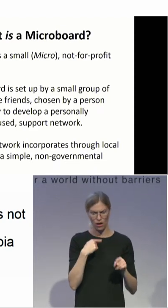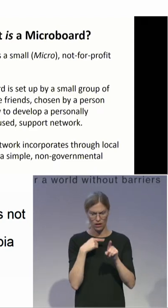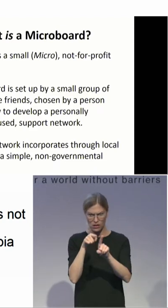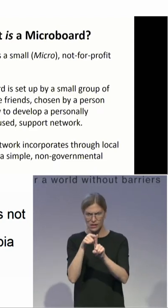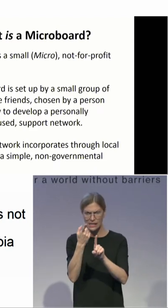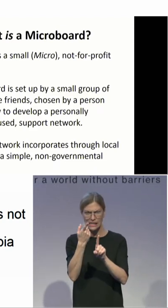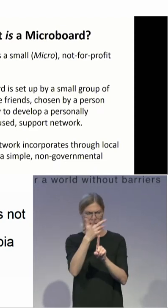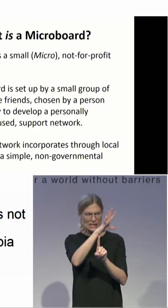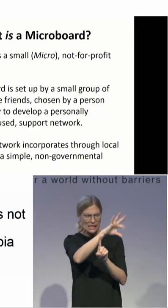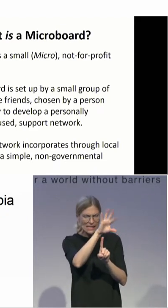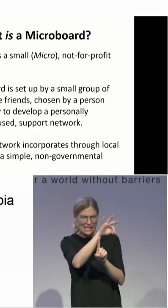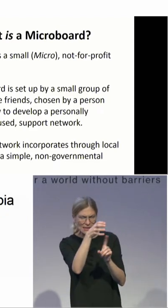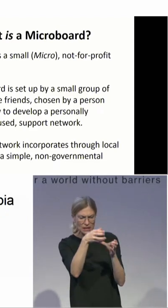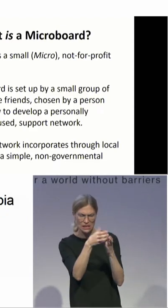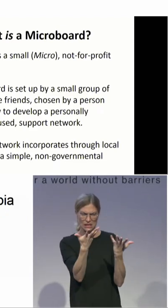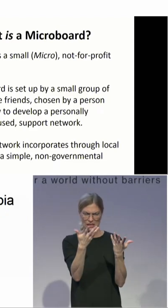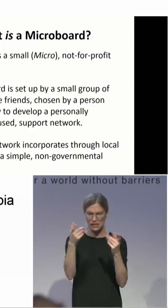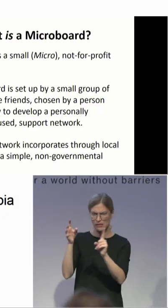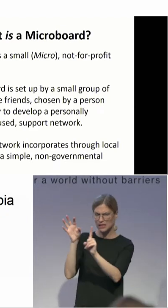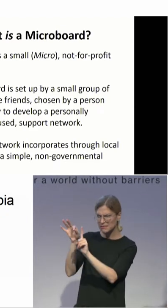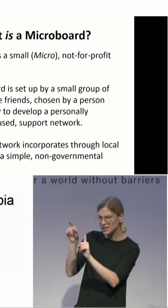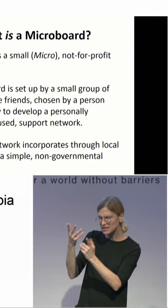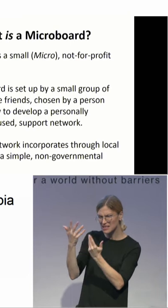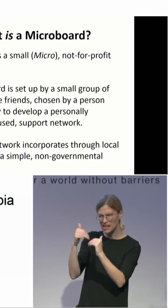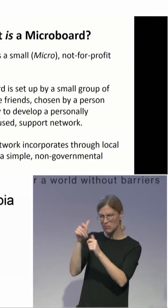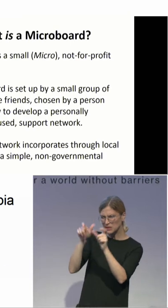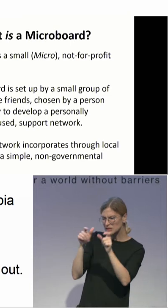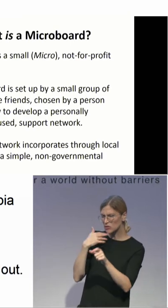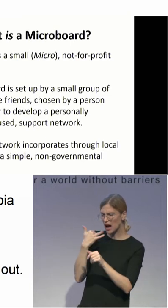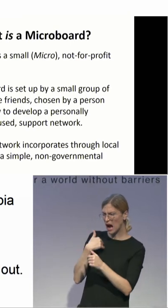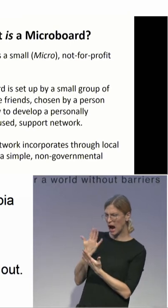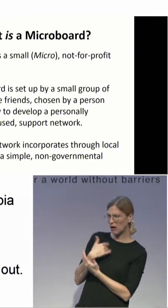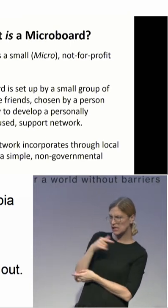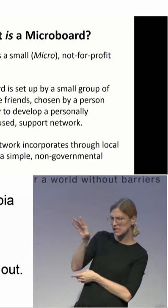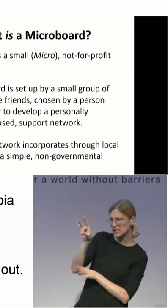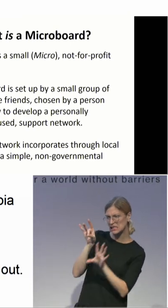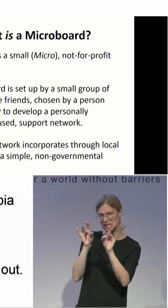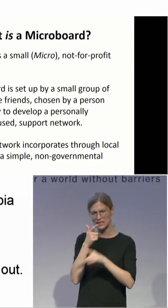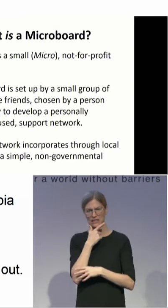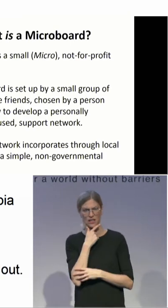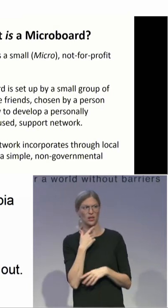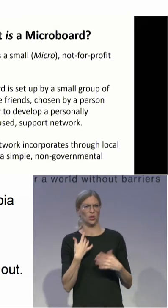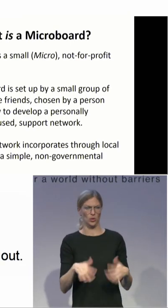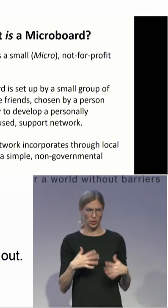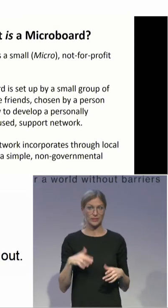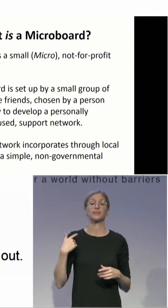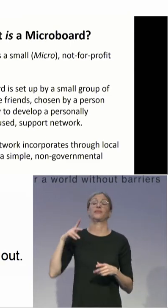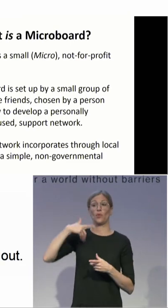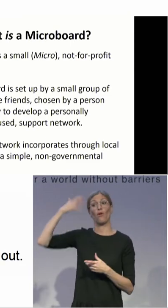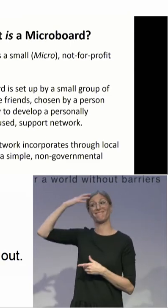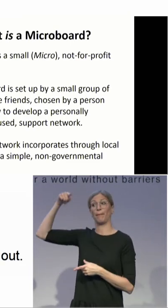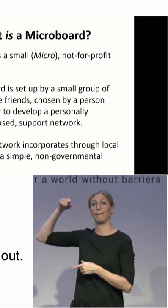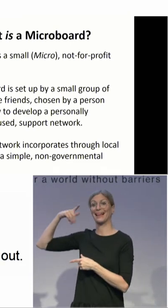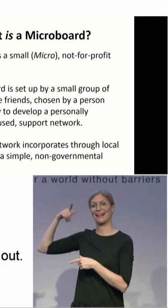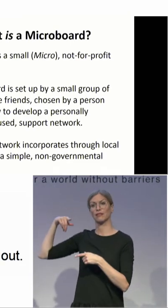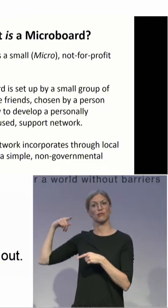that piece out. So that support network incorporates through our local government as a simple nonprofit, as I said, our non-governmental agency.